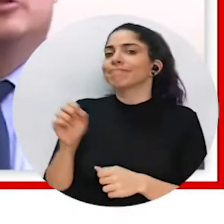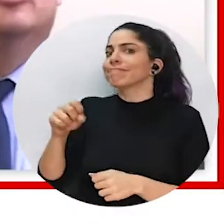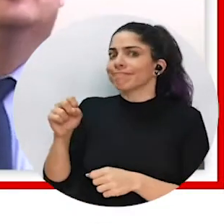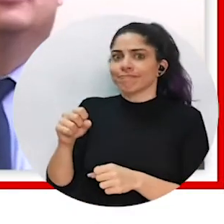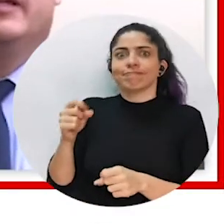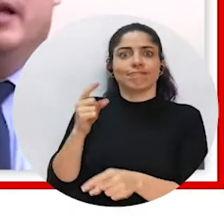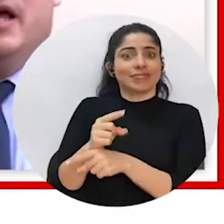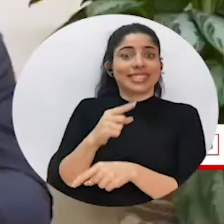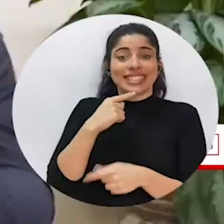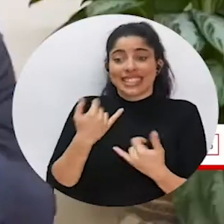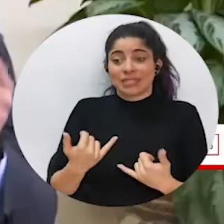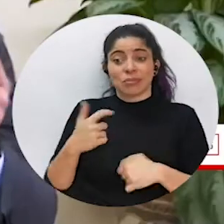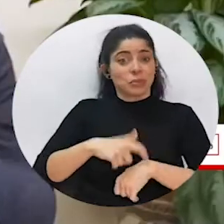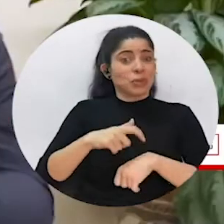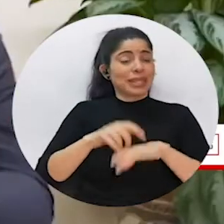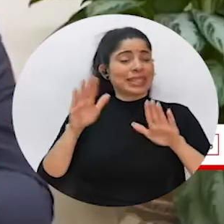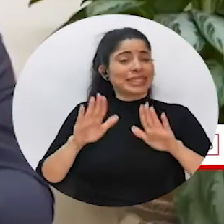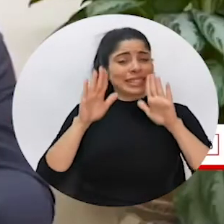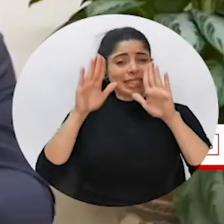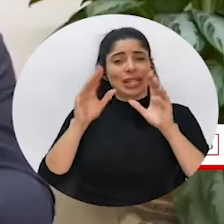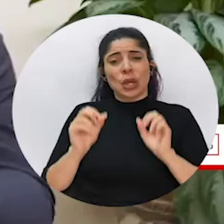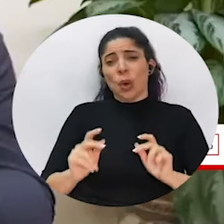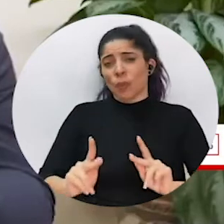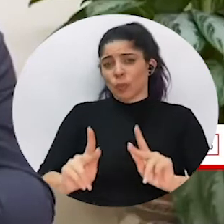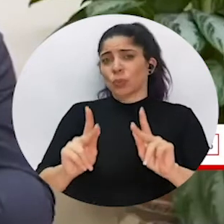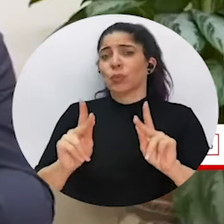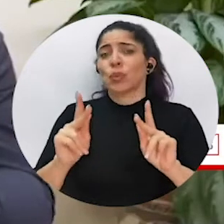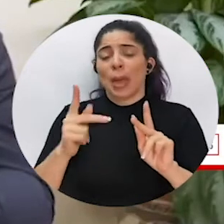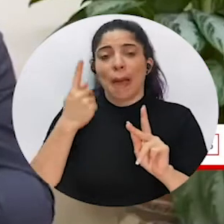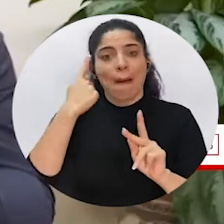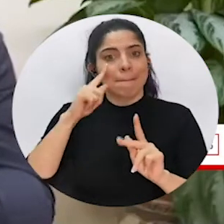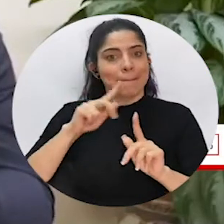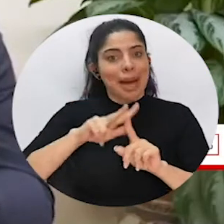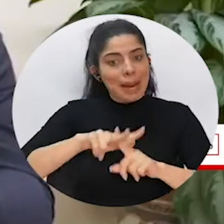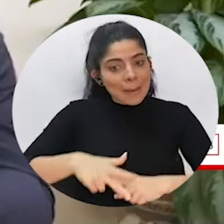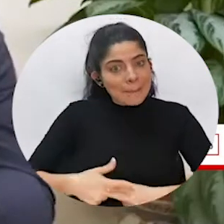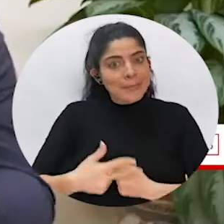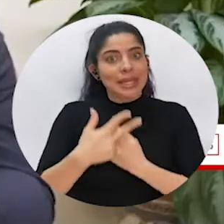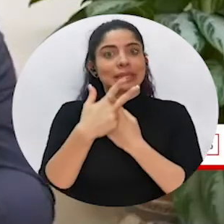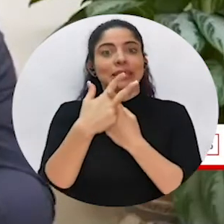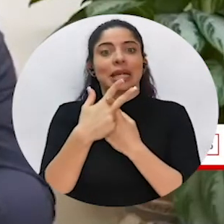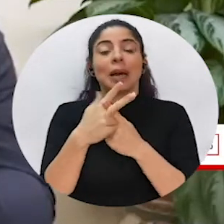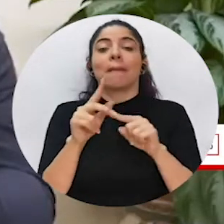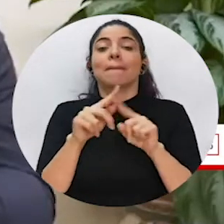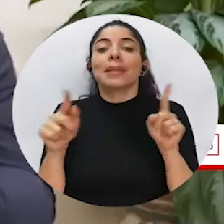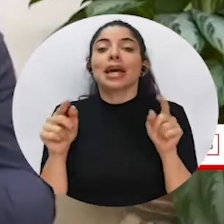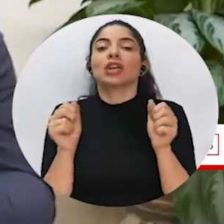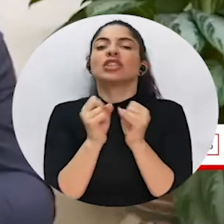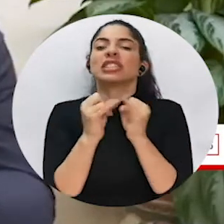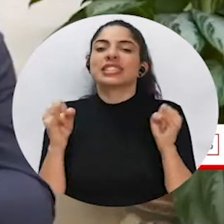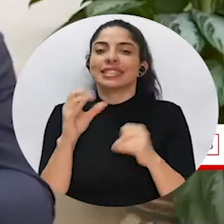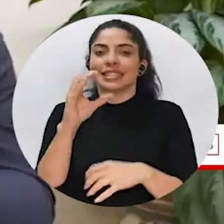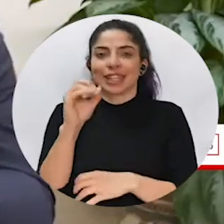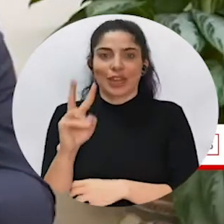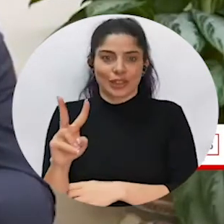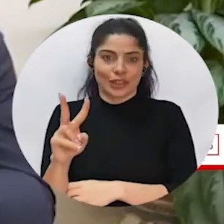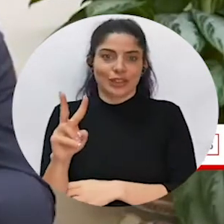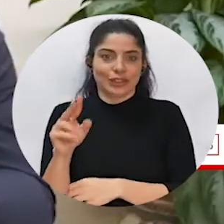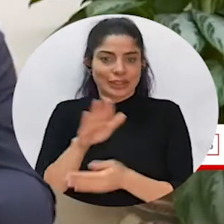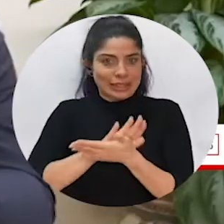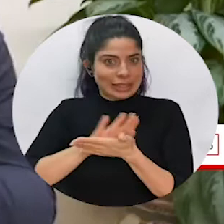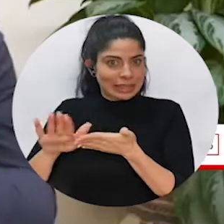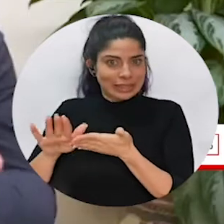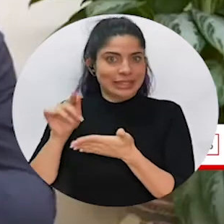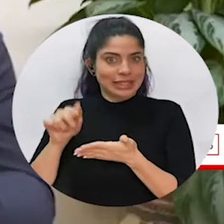Absolutely. This is a great opportunity to start over, but in a more decarbonized way.